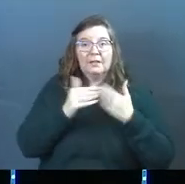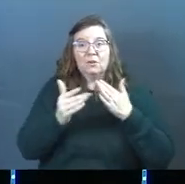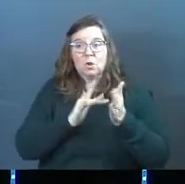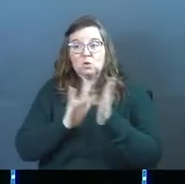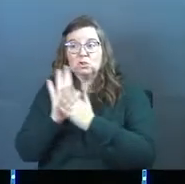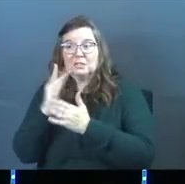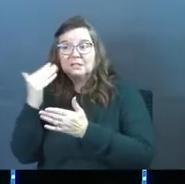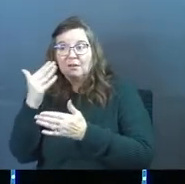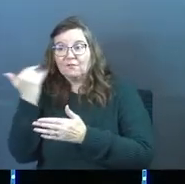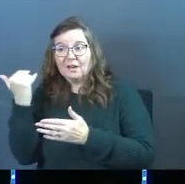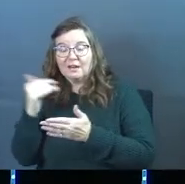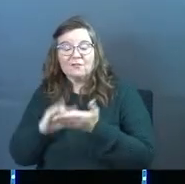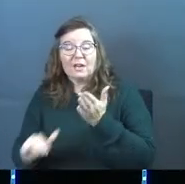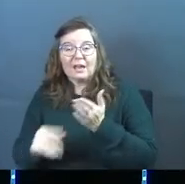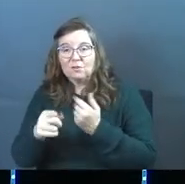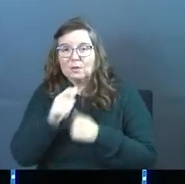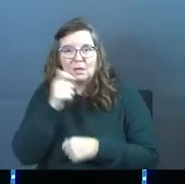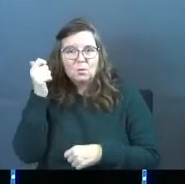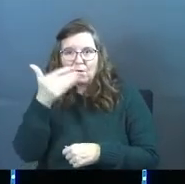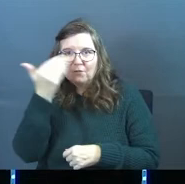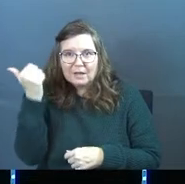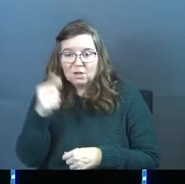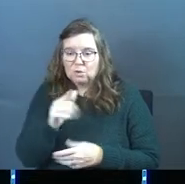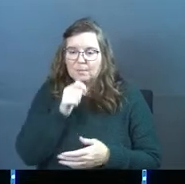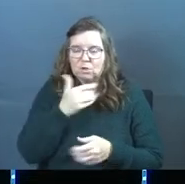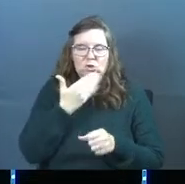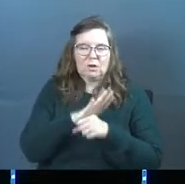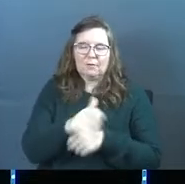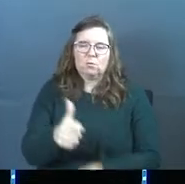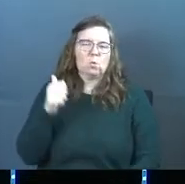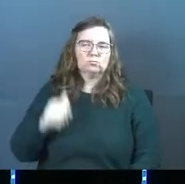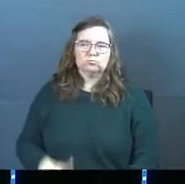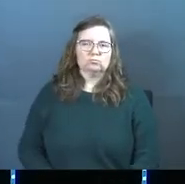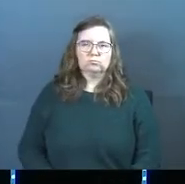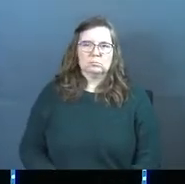you, he'll never forget. And you'll never be good enough.